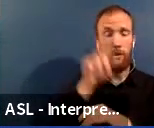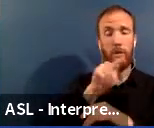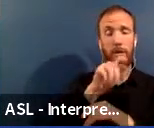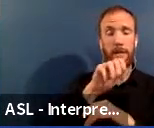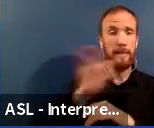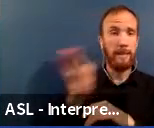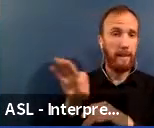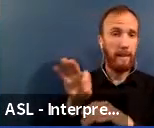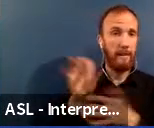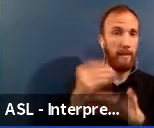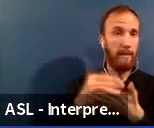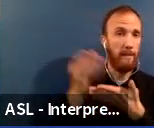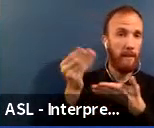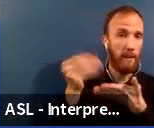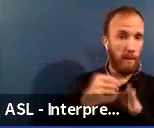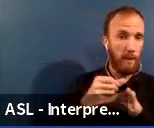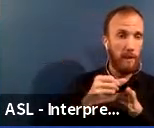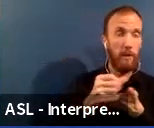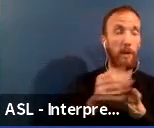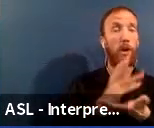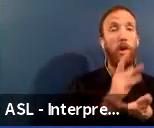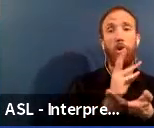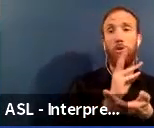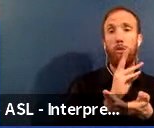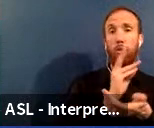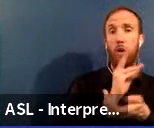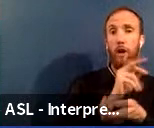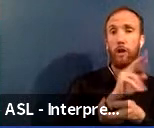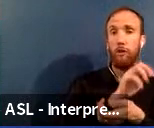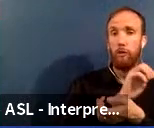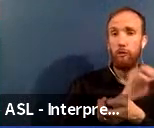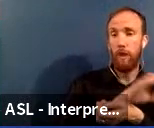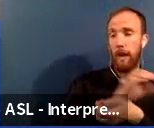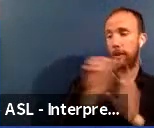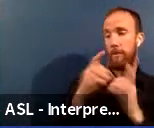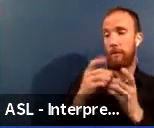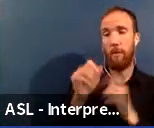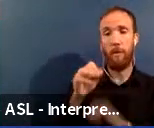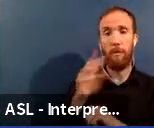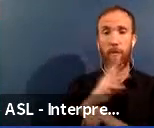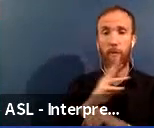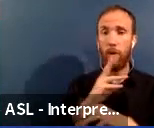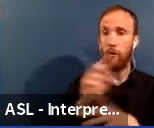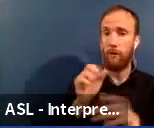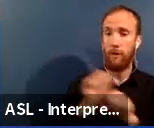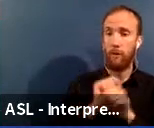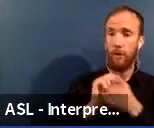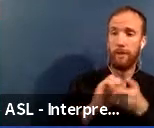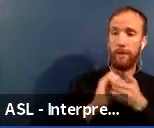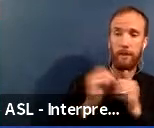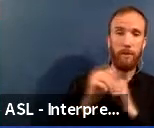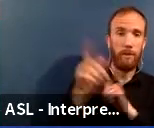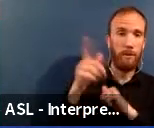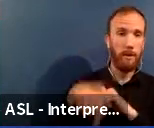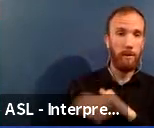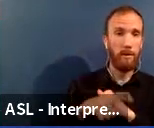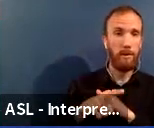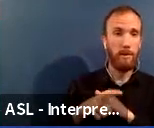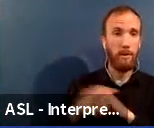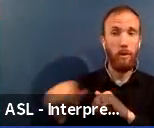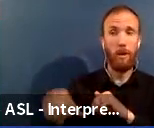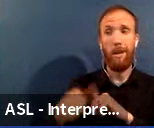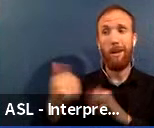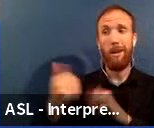agencies such as water rec and the department of water. Um, so alternate funding is, is not only welcomed, it's needed.